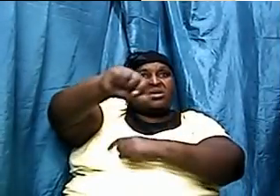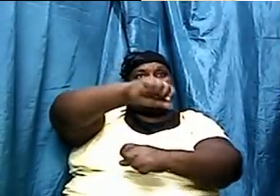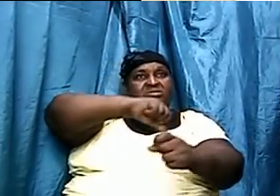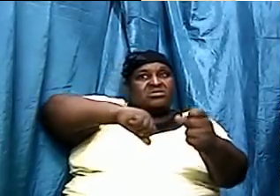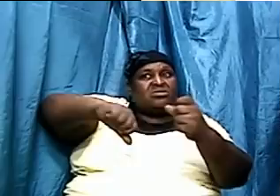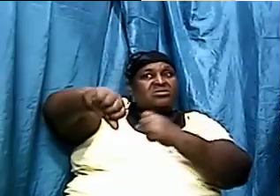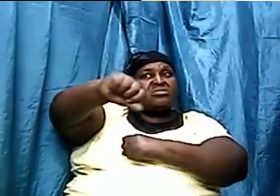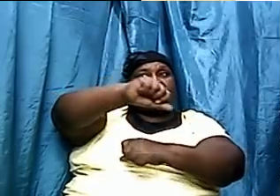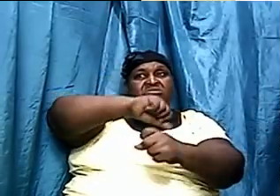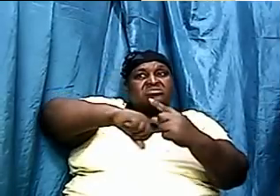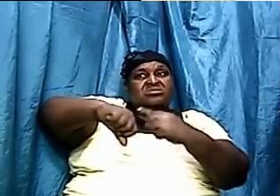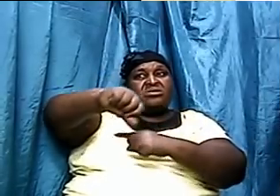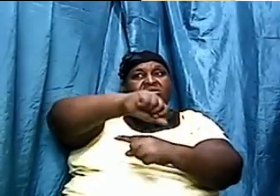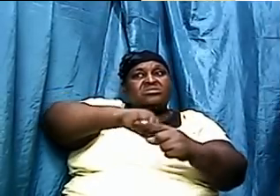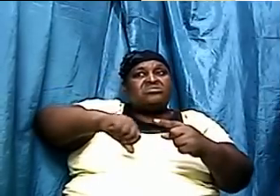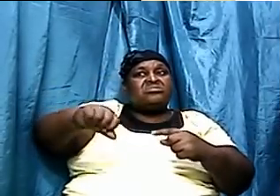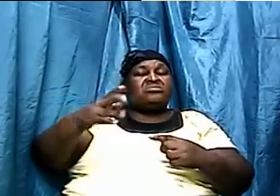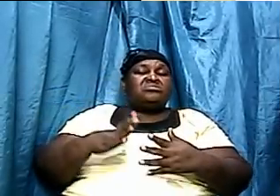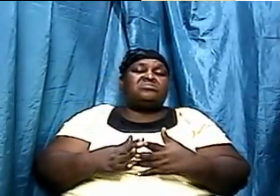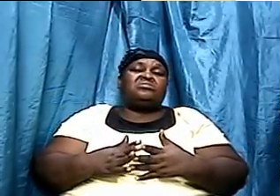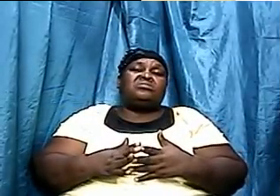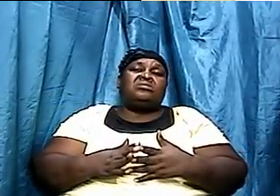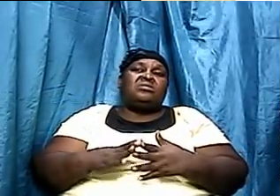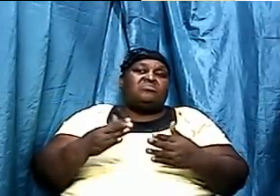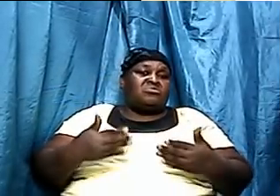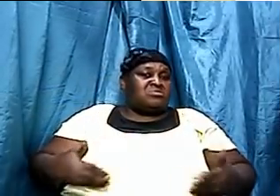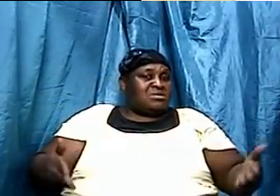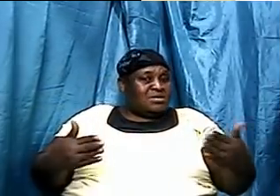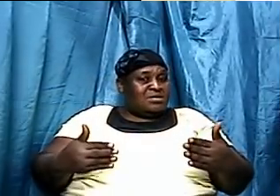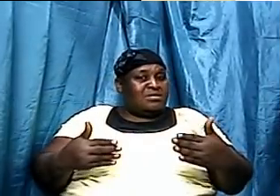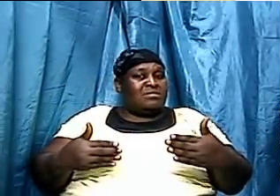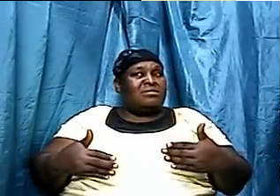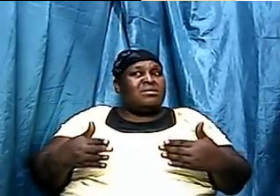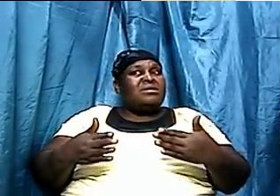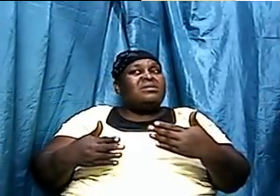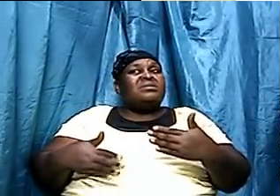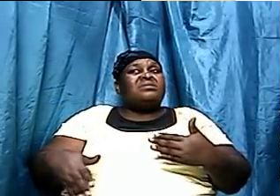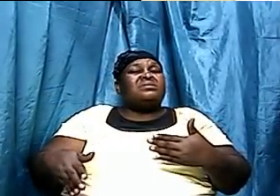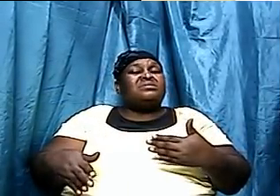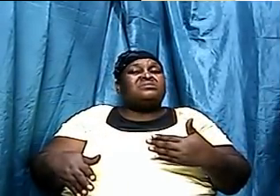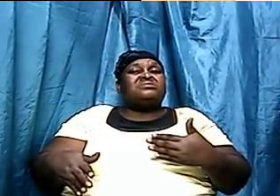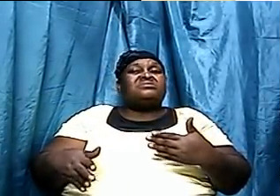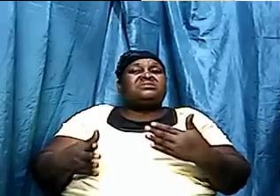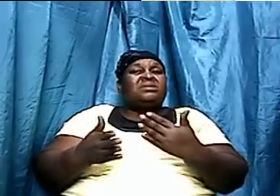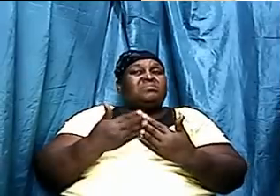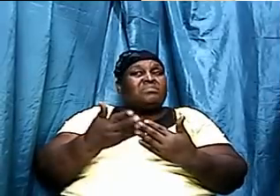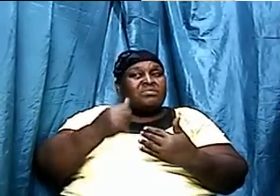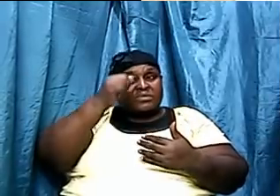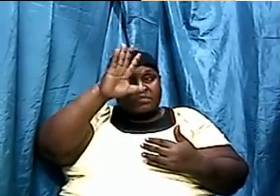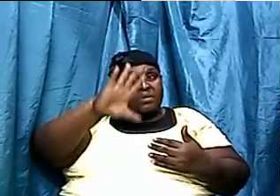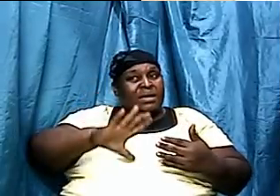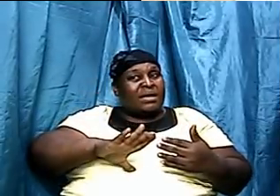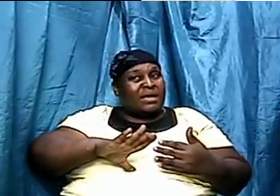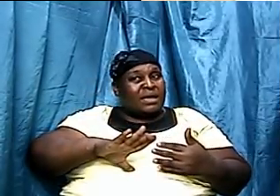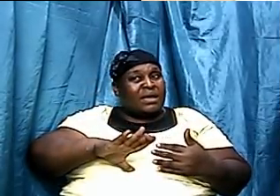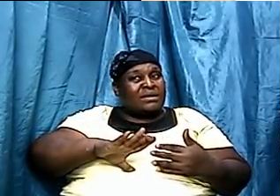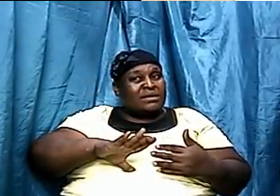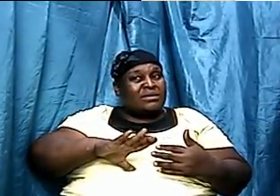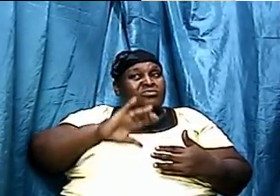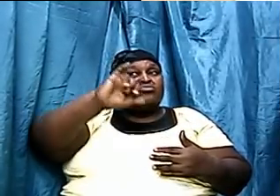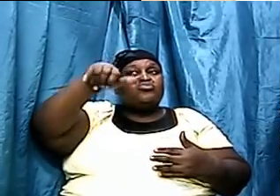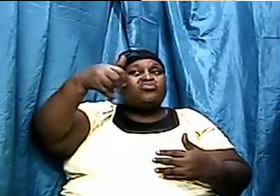to science so much and here it is that Job the simple man before there was an Egyptian society really wrote